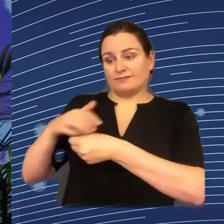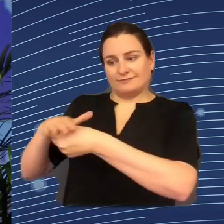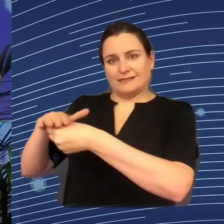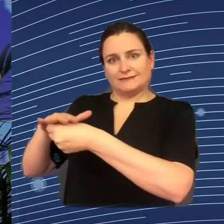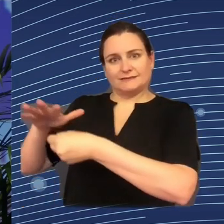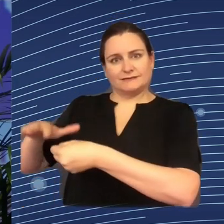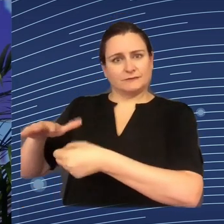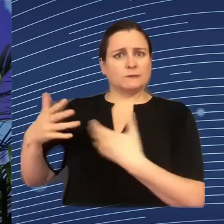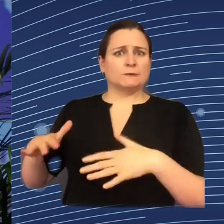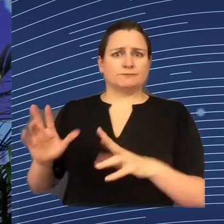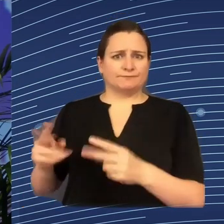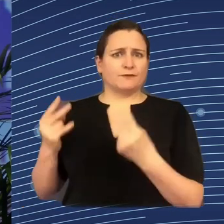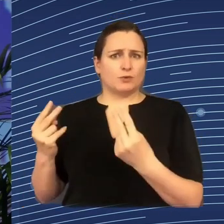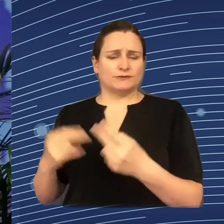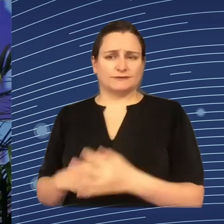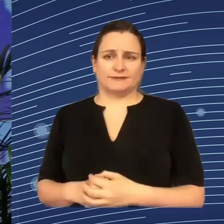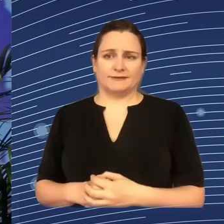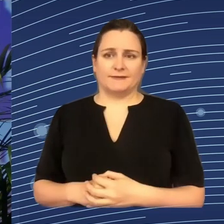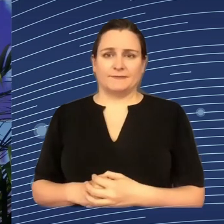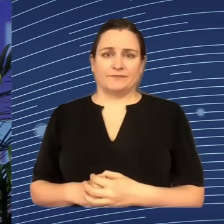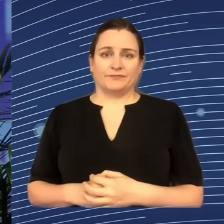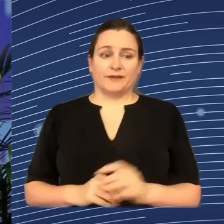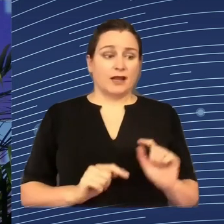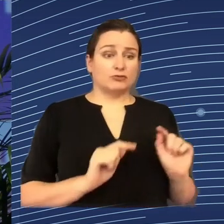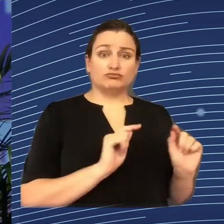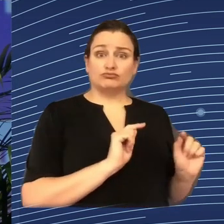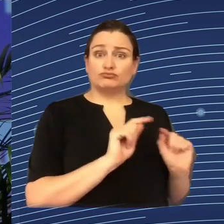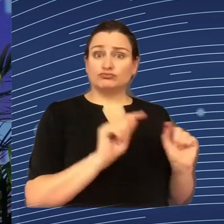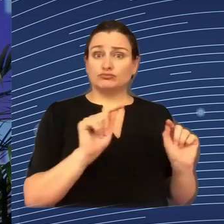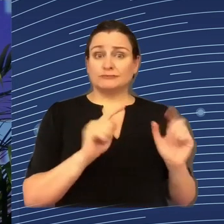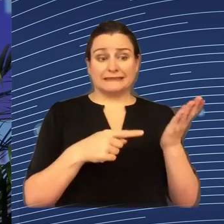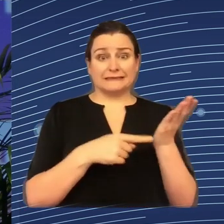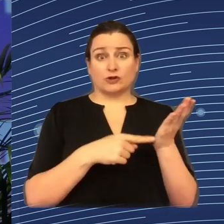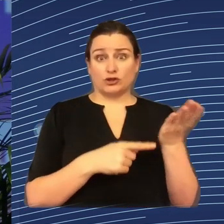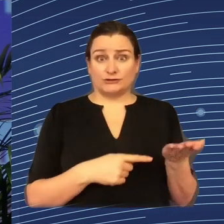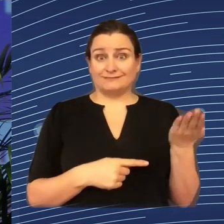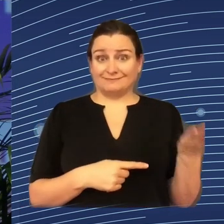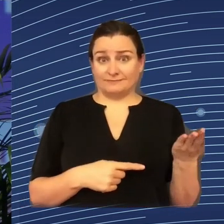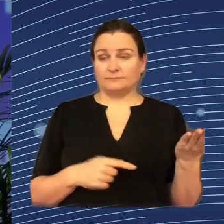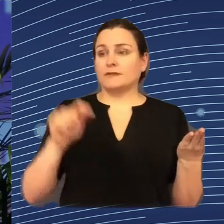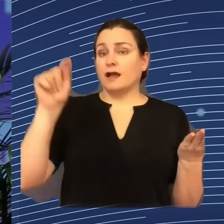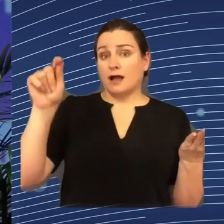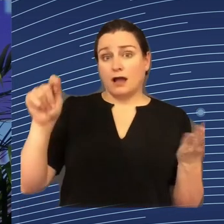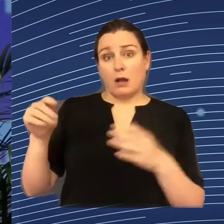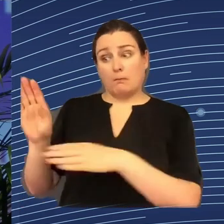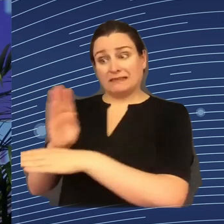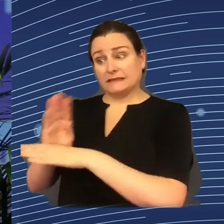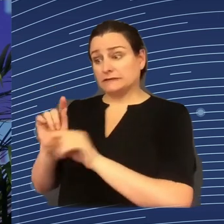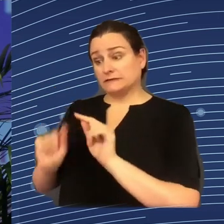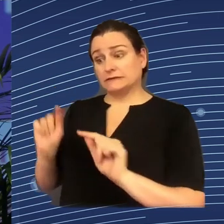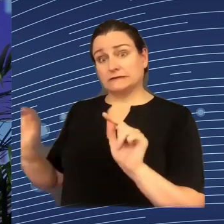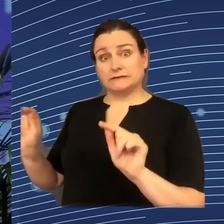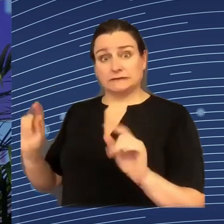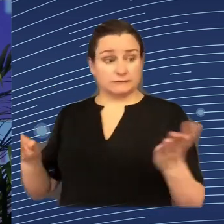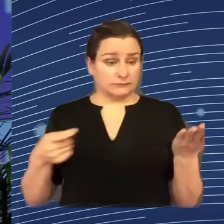companies that are clients of the technology, they will want to make sure that this is going to support the way they